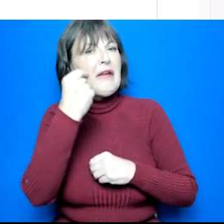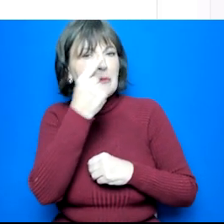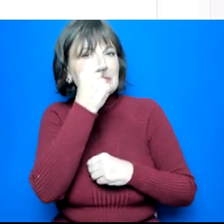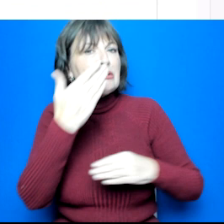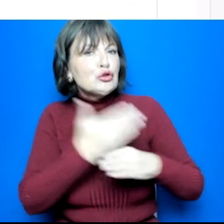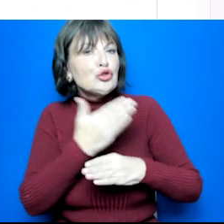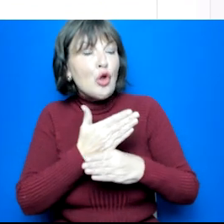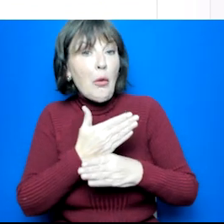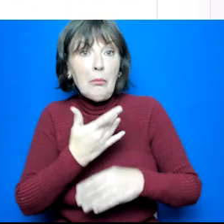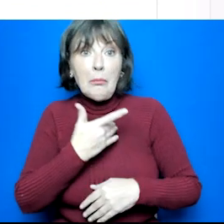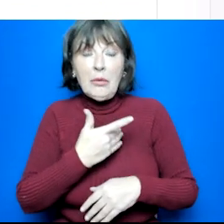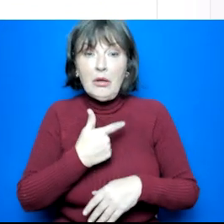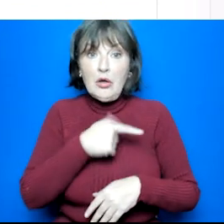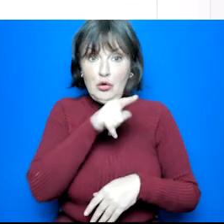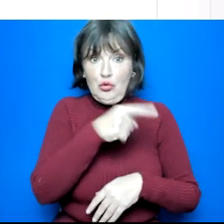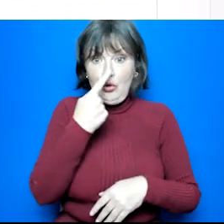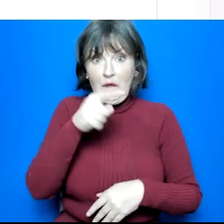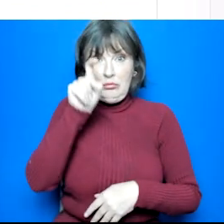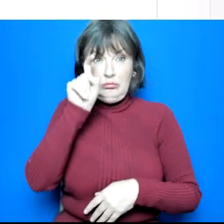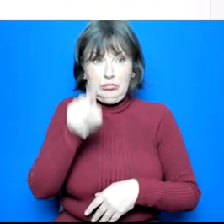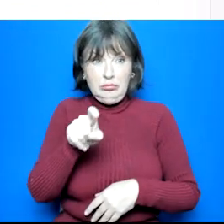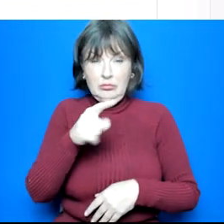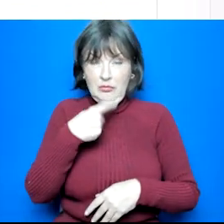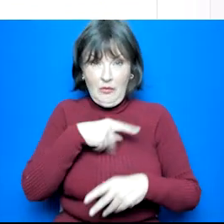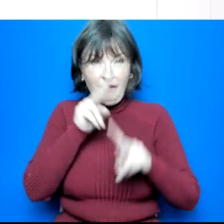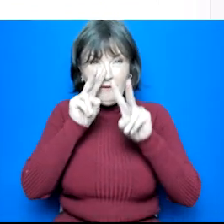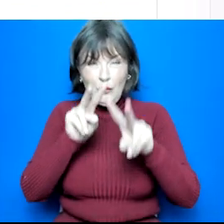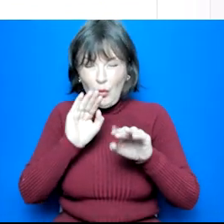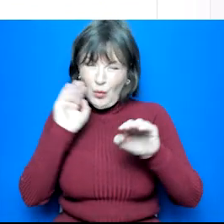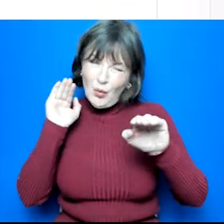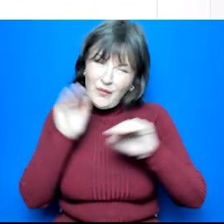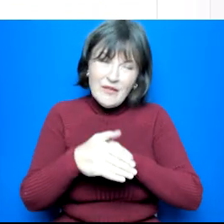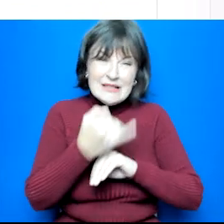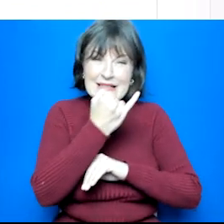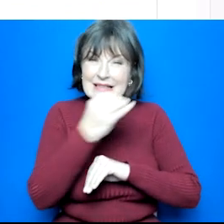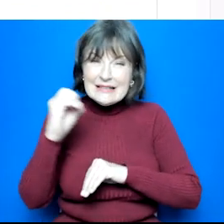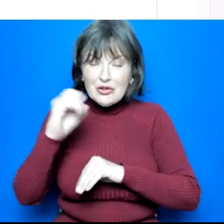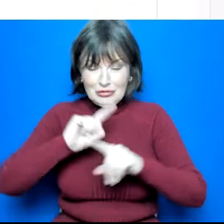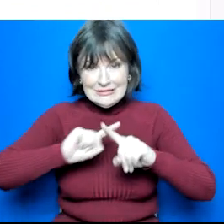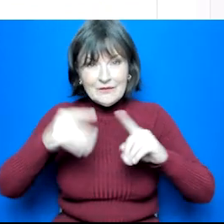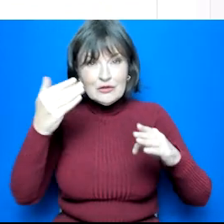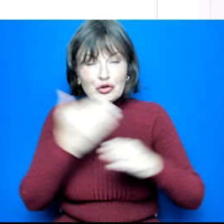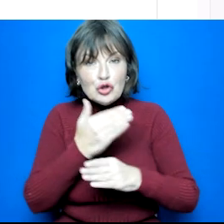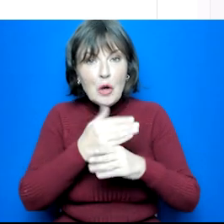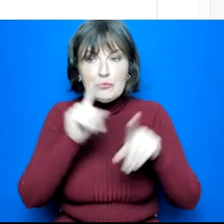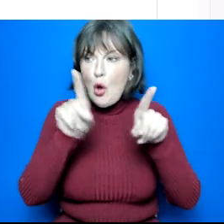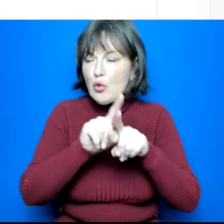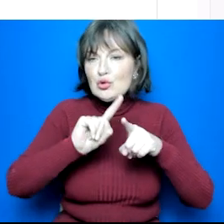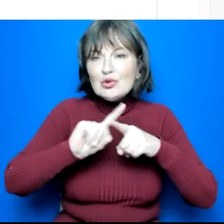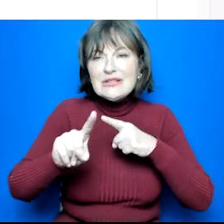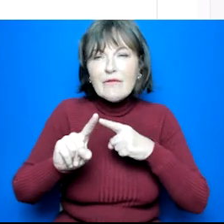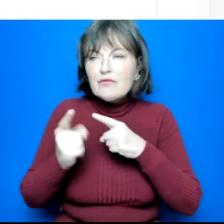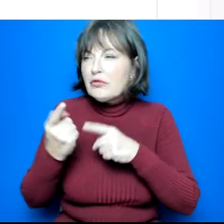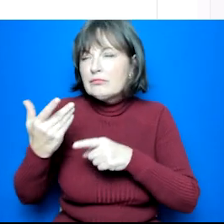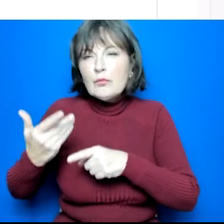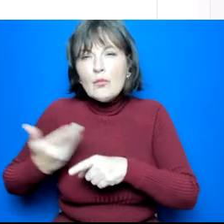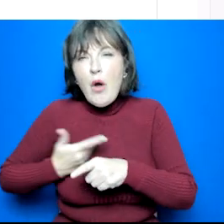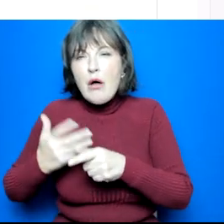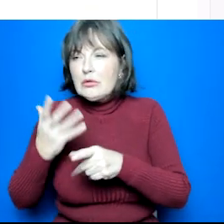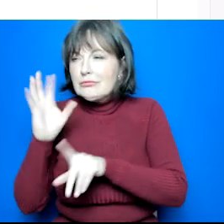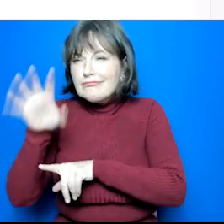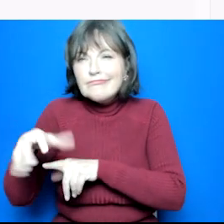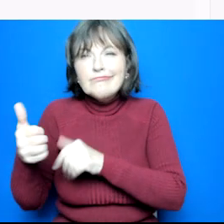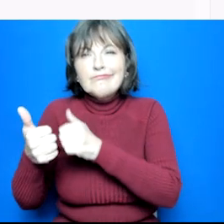By clicking this, you can view over 600 job profiles, as well as industry pages, to find out more about the range of jobs and industries available.